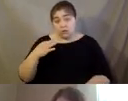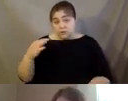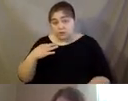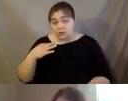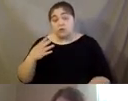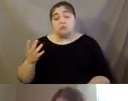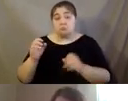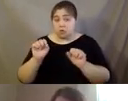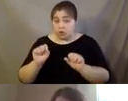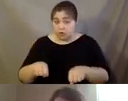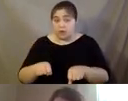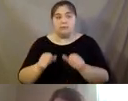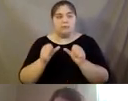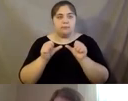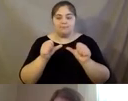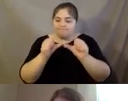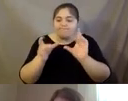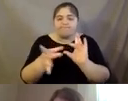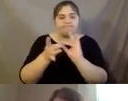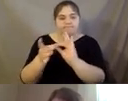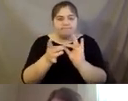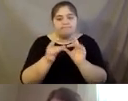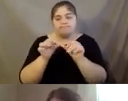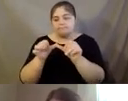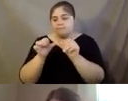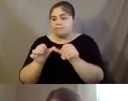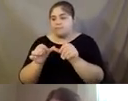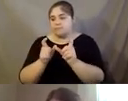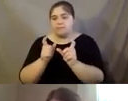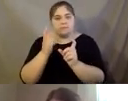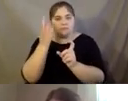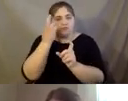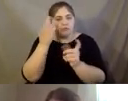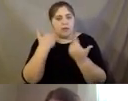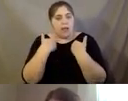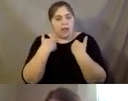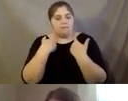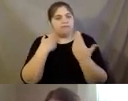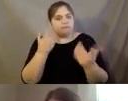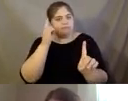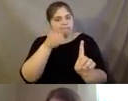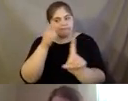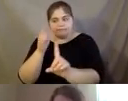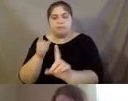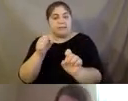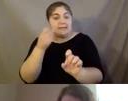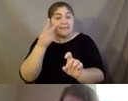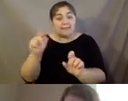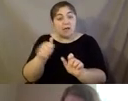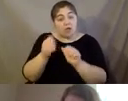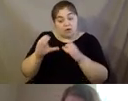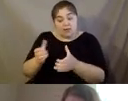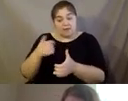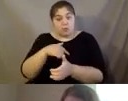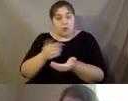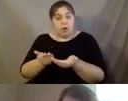Again, that's keeping her connected, keeping her purpose filled. And then she can see kind of what other classes we also offer. She